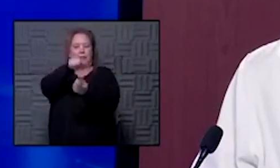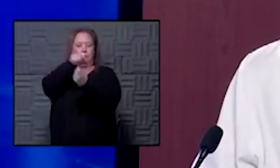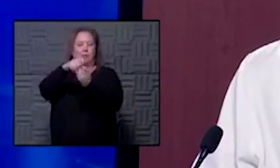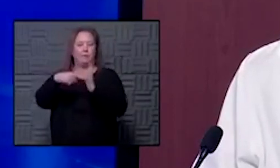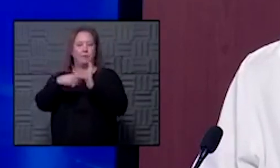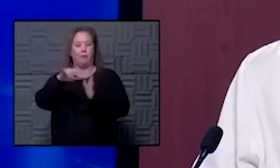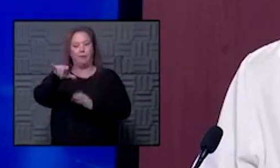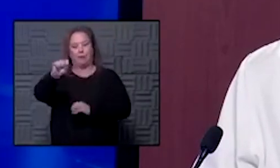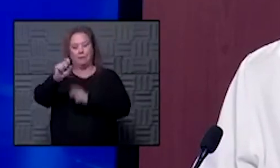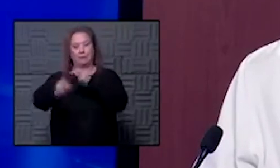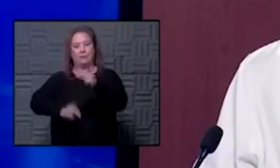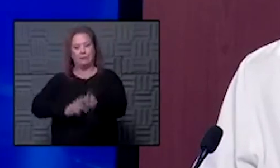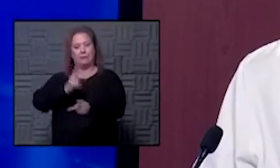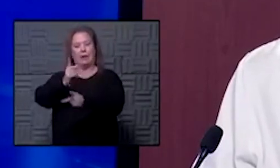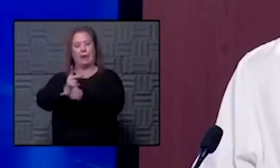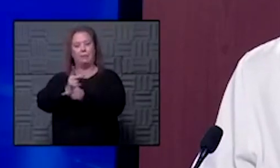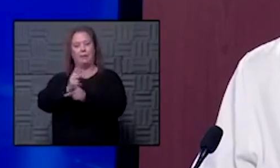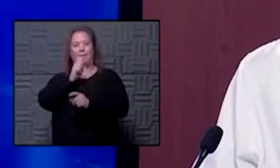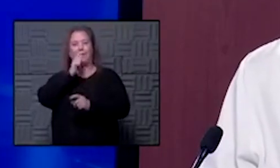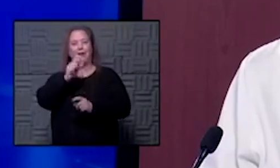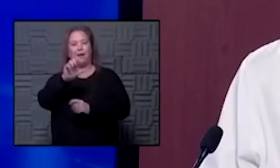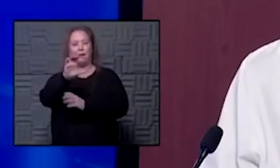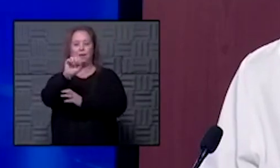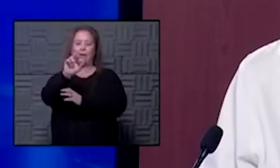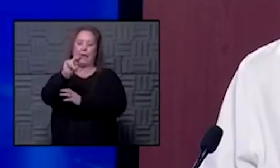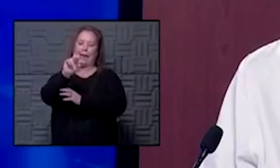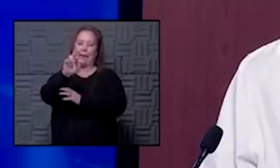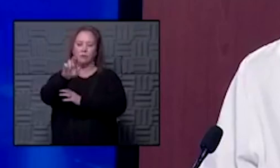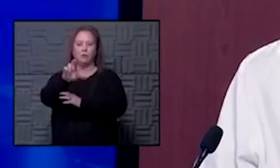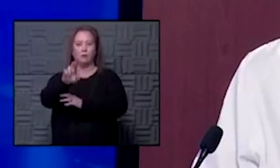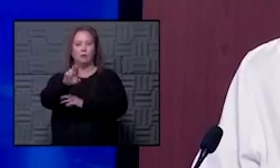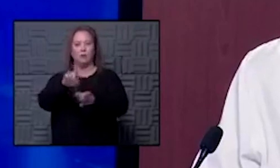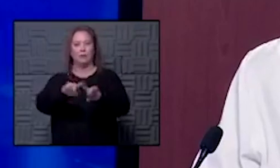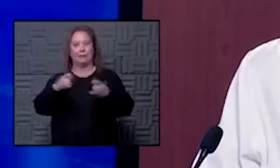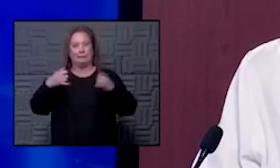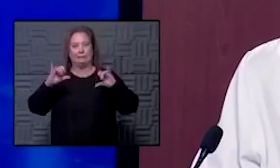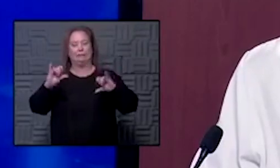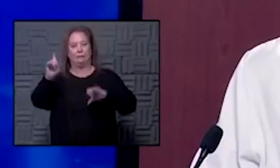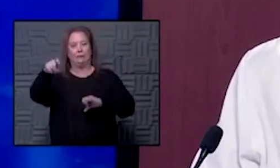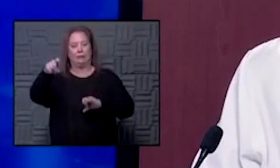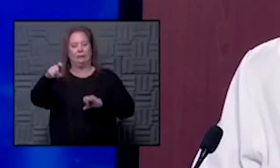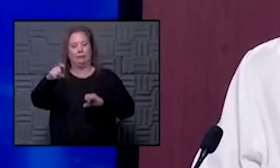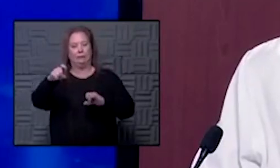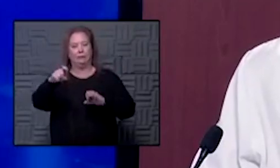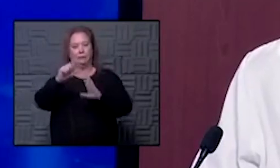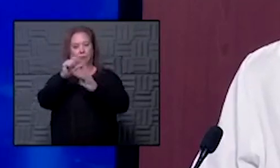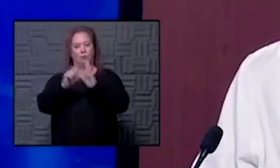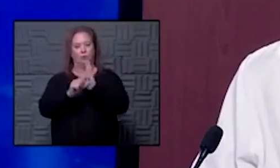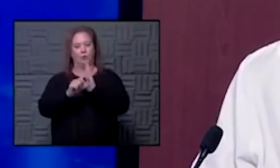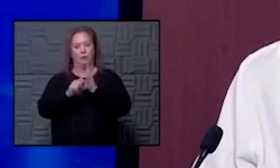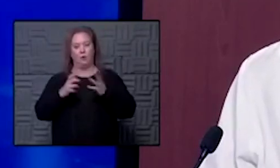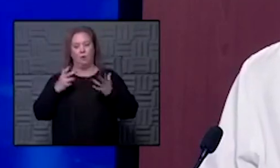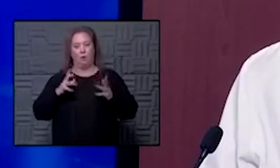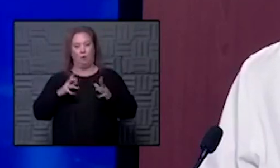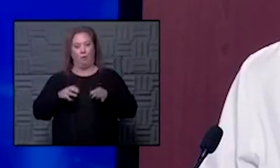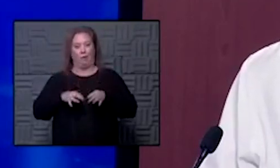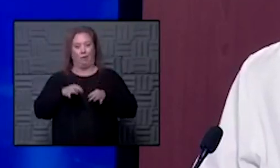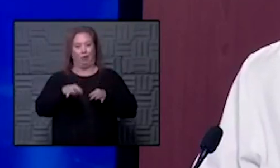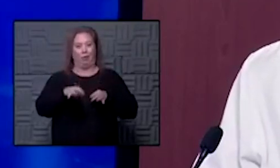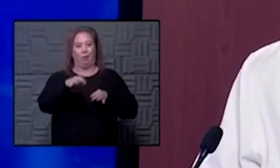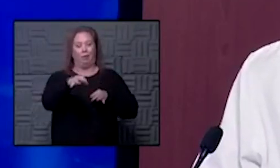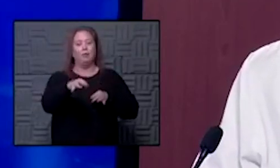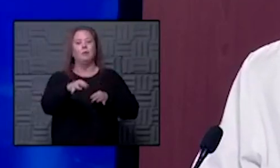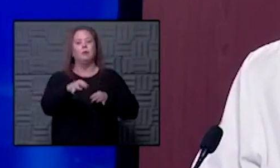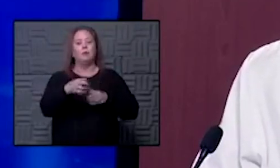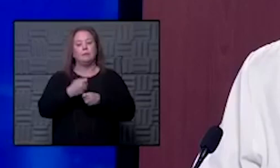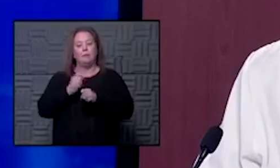example of yes the type of um non-cancer but still need to be done procedures that we're already pushing back just a